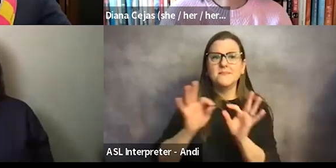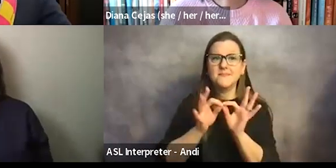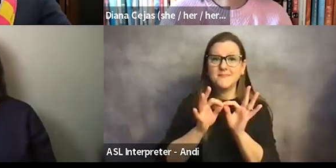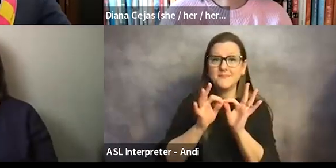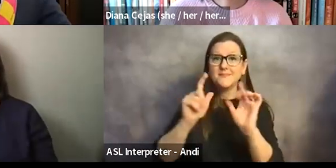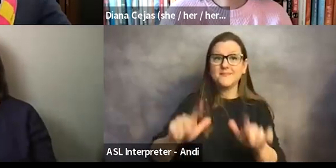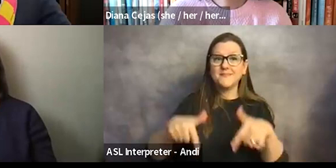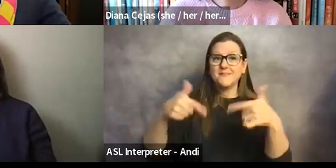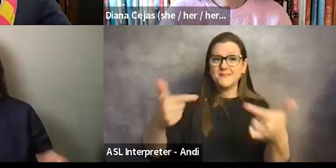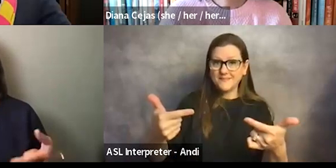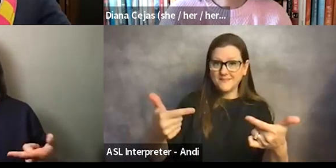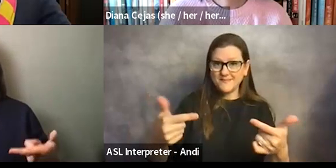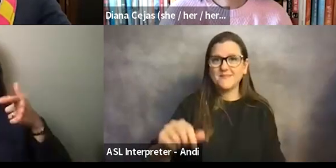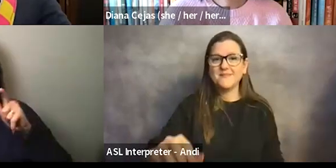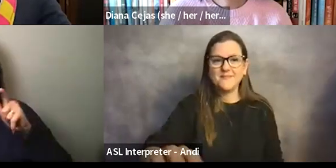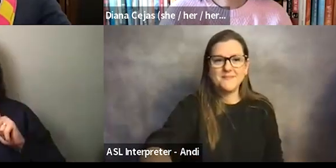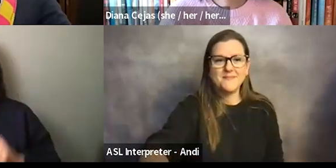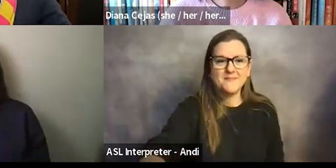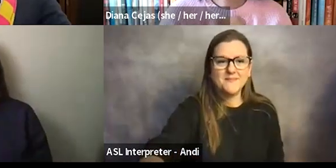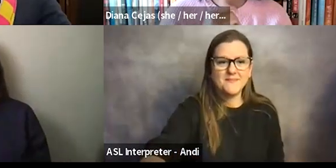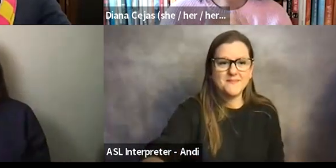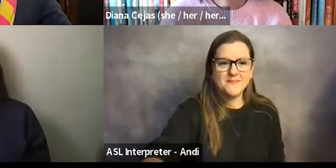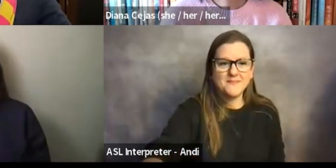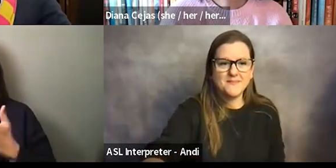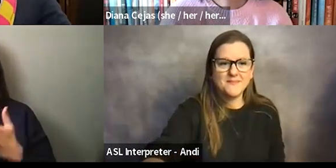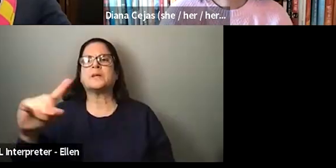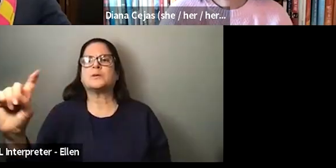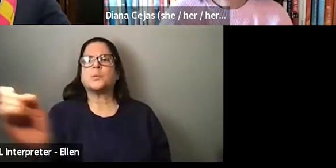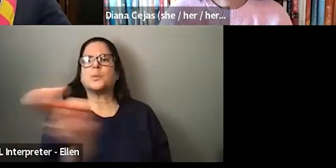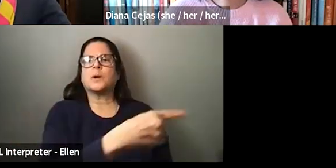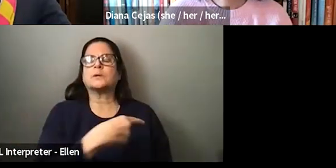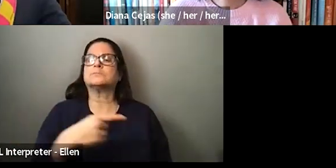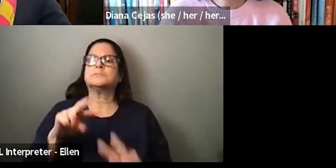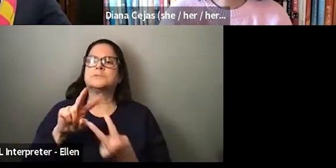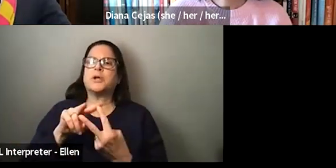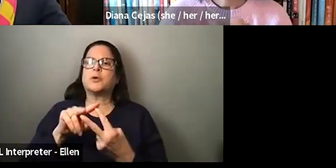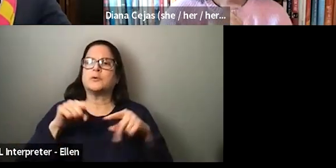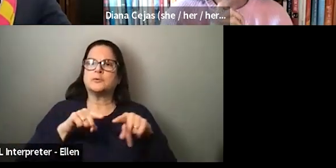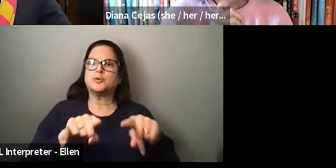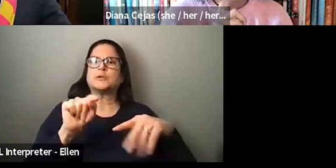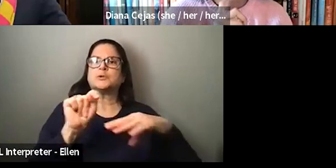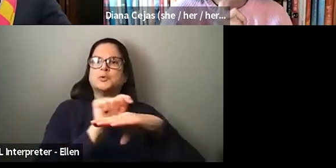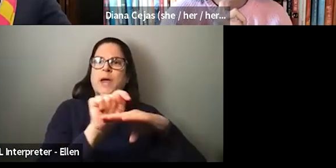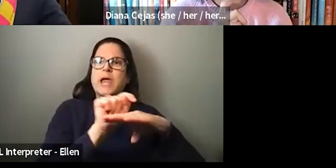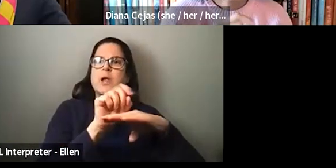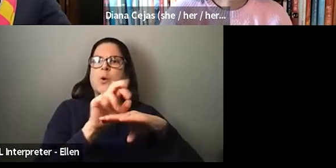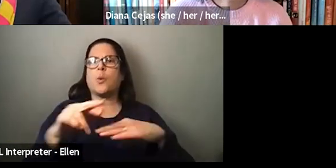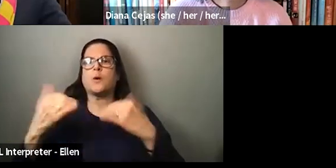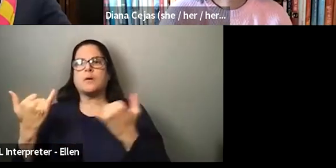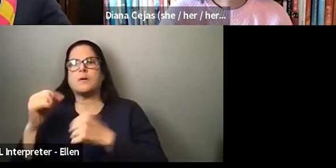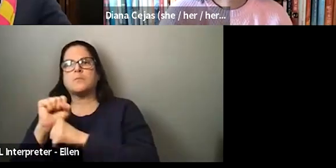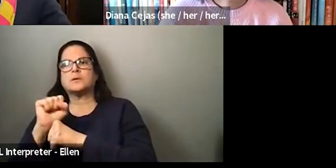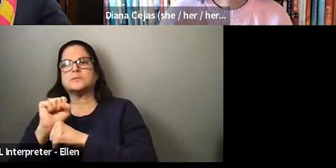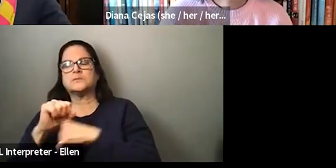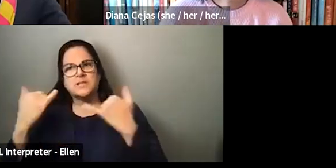Our next question for our panelists is either during training or even in practice now, have you experienced